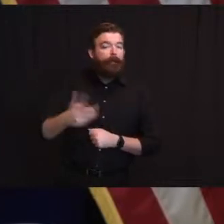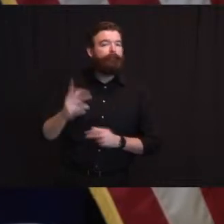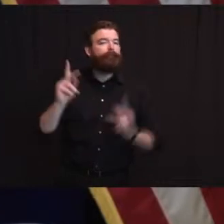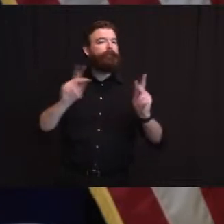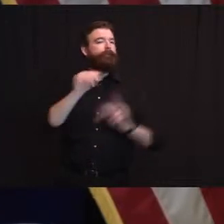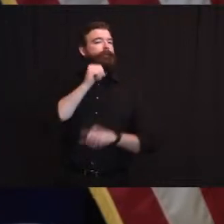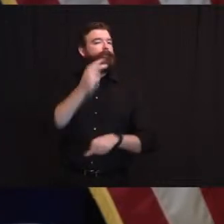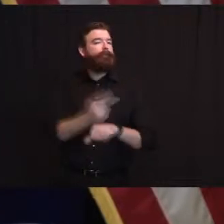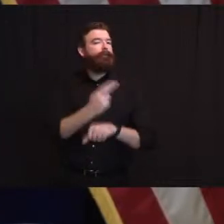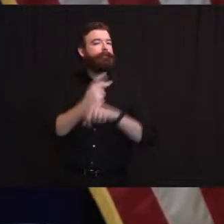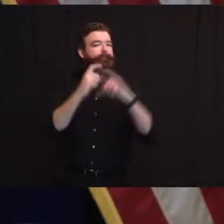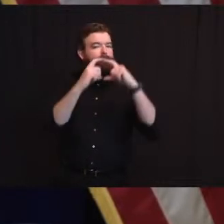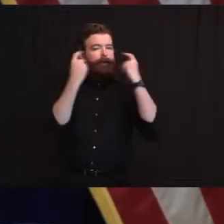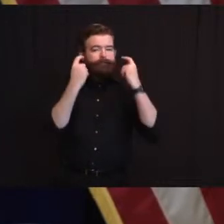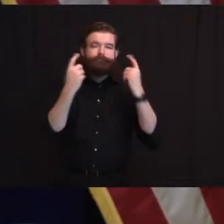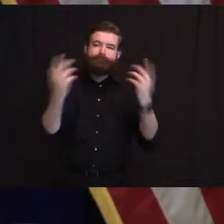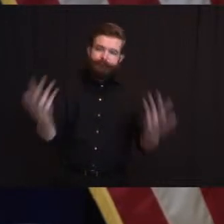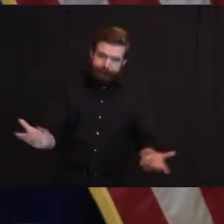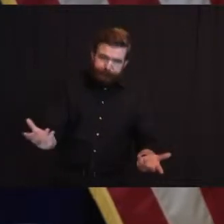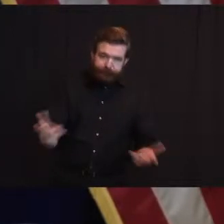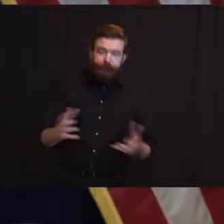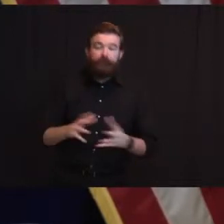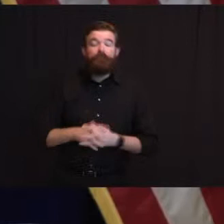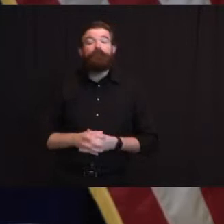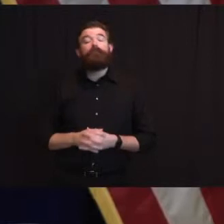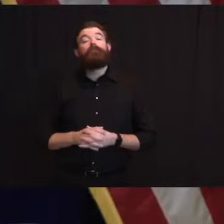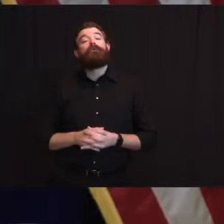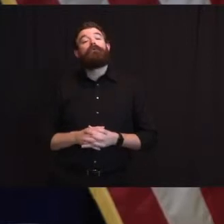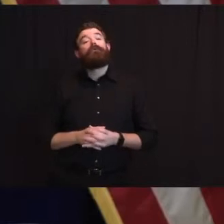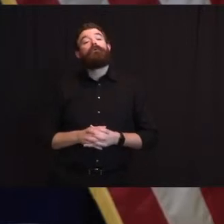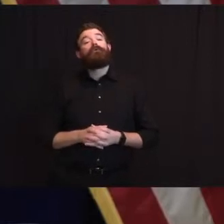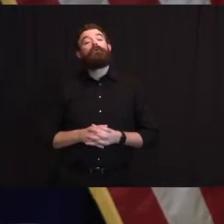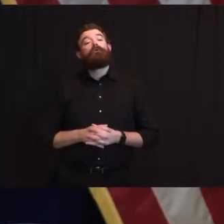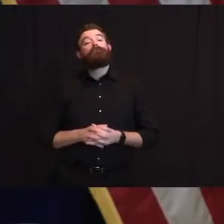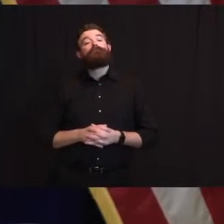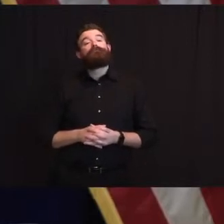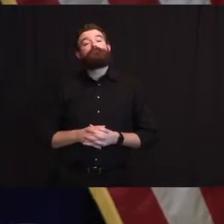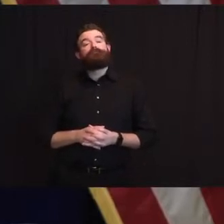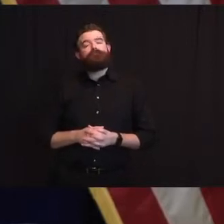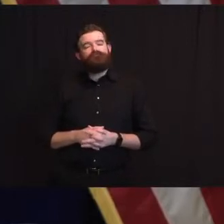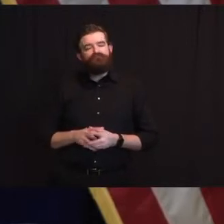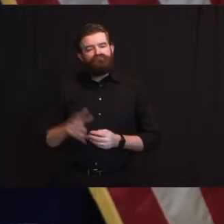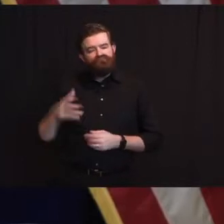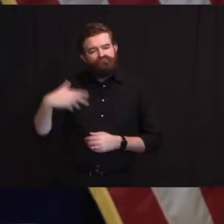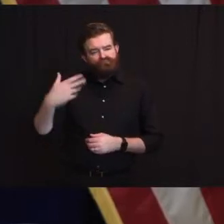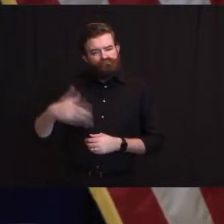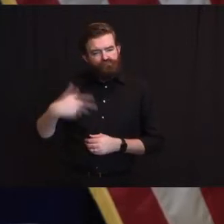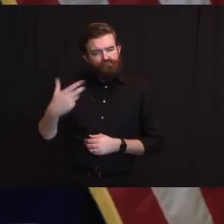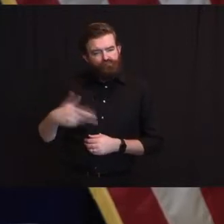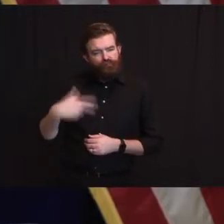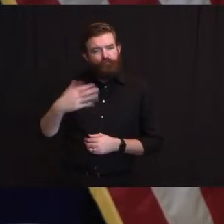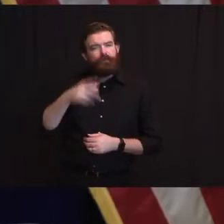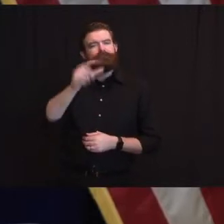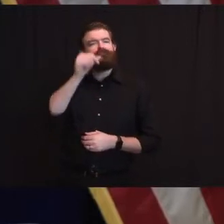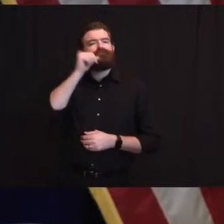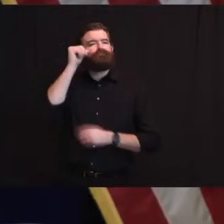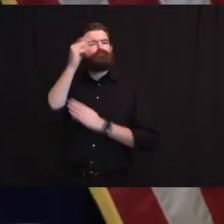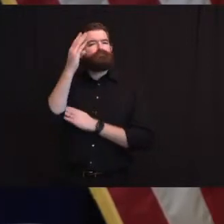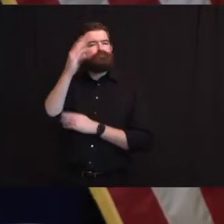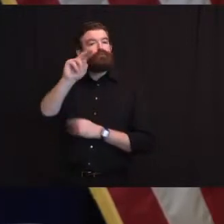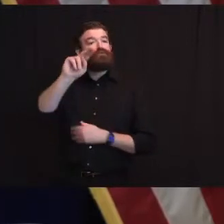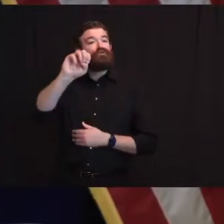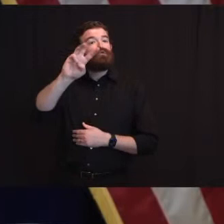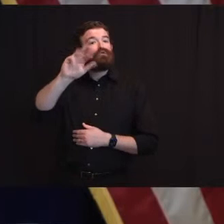Also, as to the Governor's point, yesterday in the early morning hours, Newark responded to a large